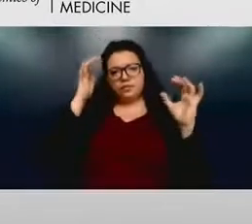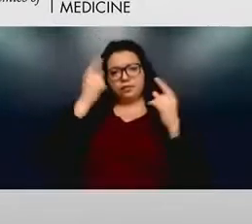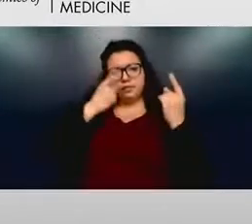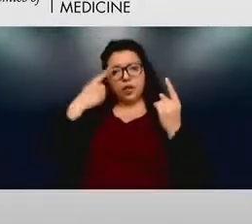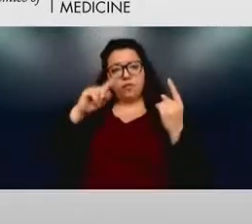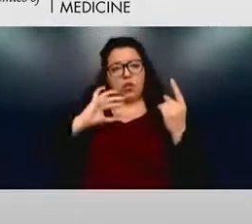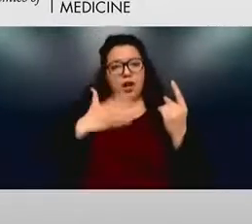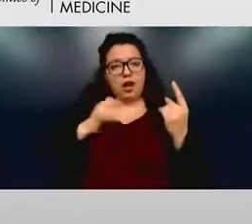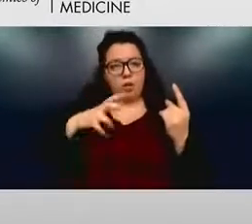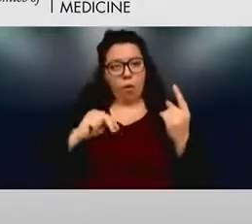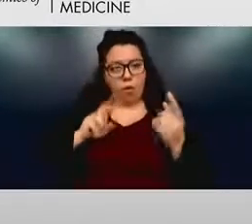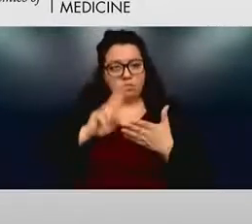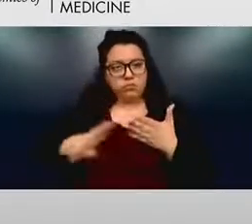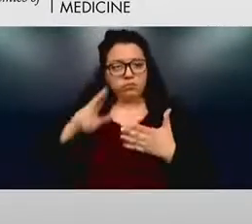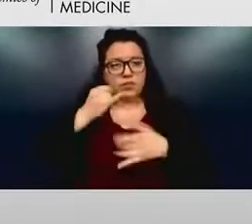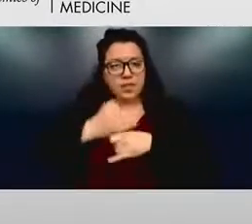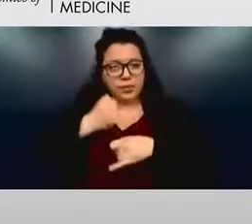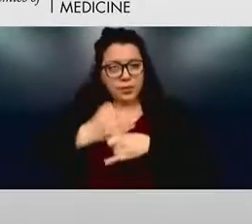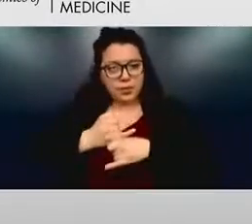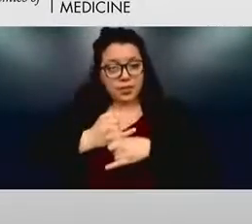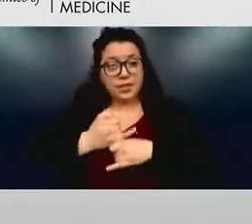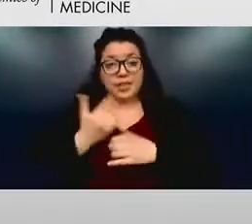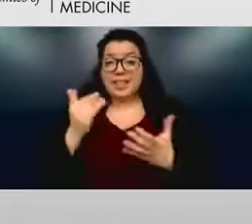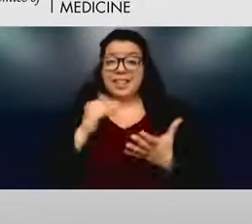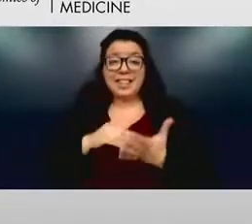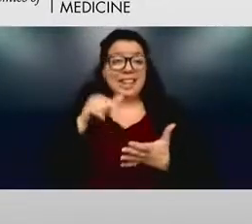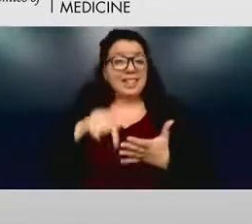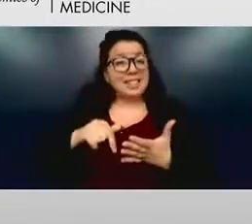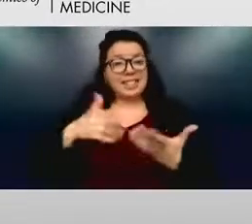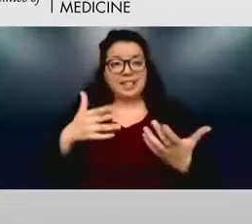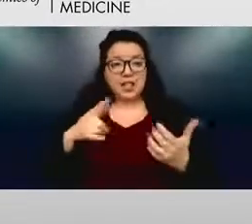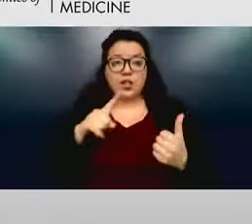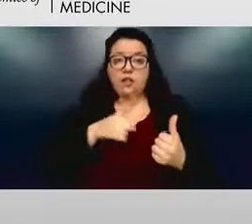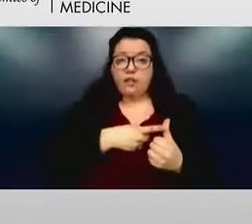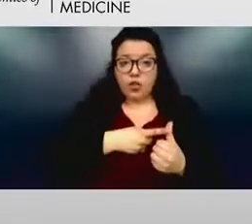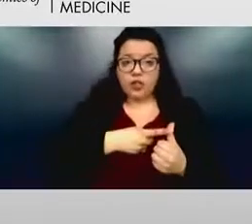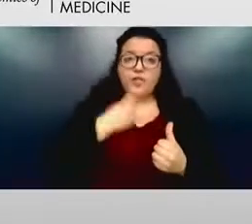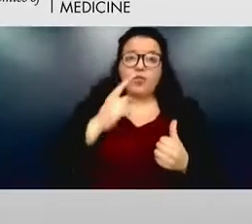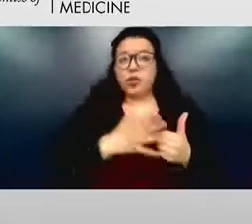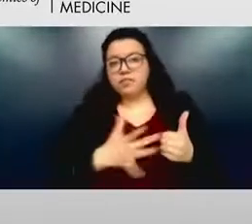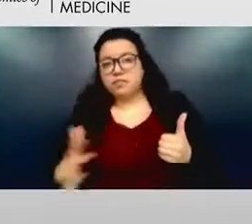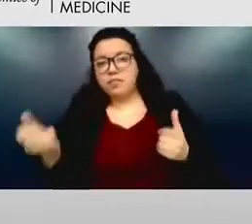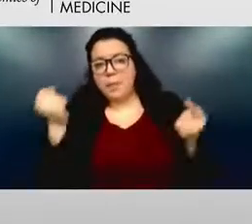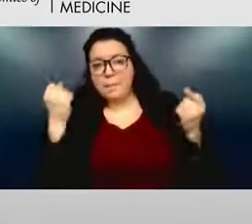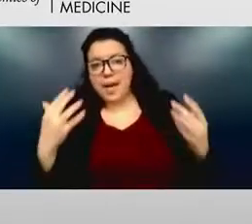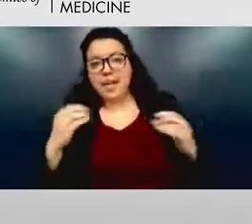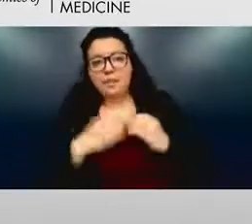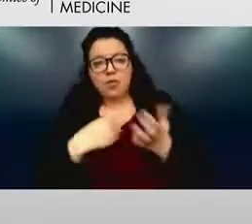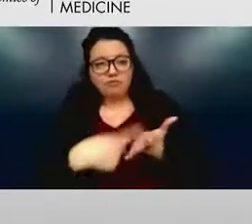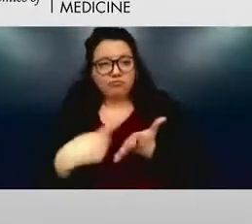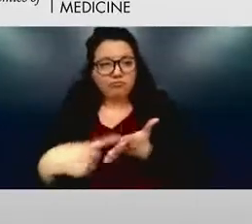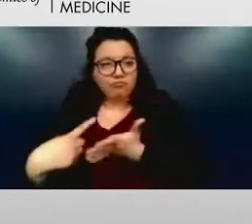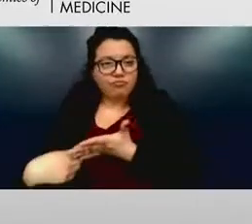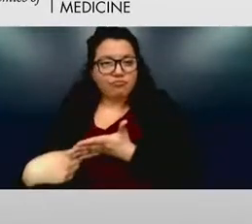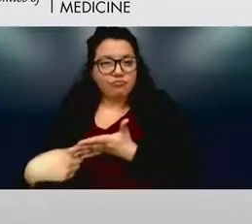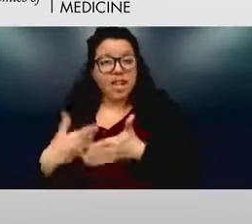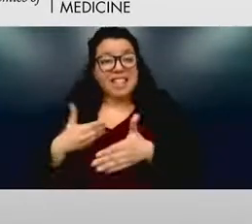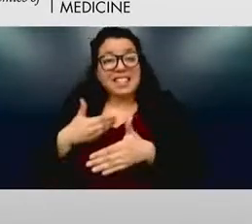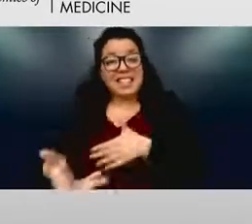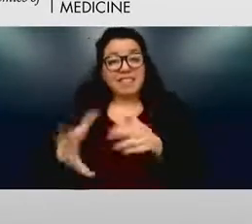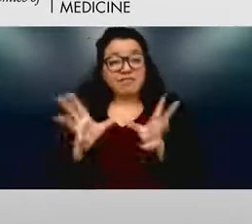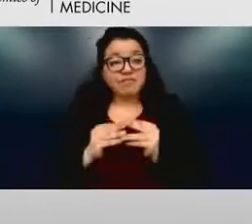of the conversation, this is just the first of many discussions. Our next conversation in this series will be on Tuesday,